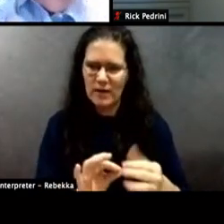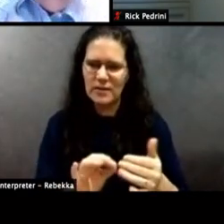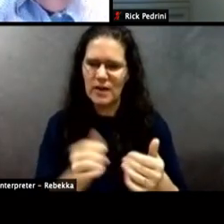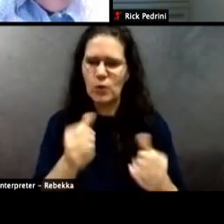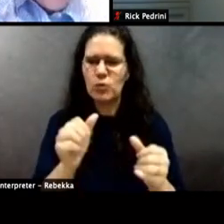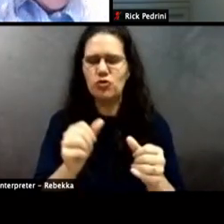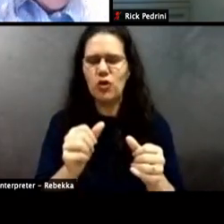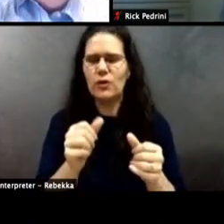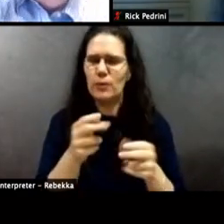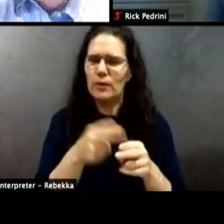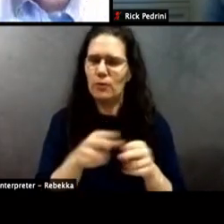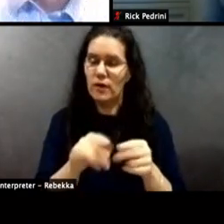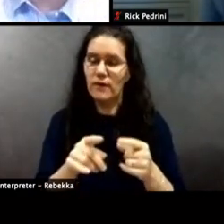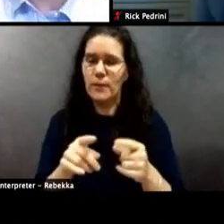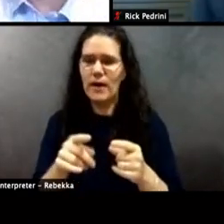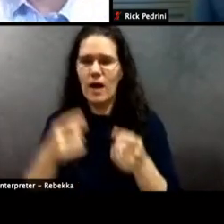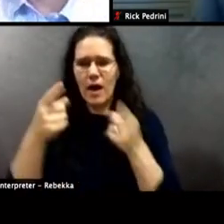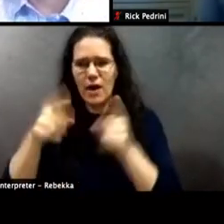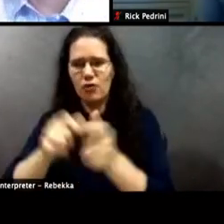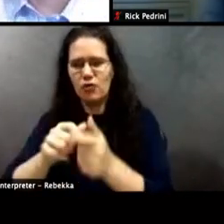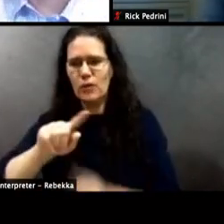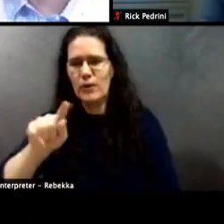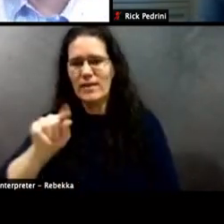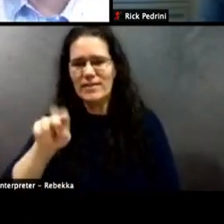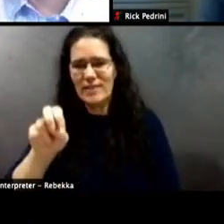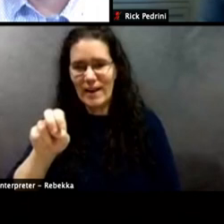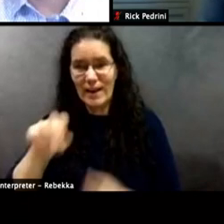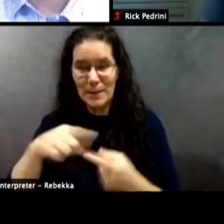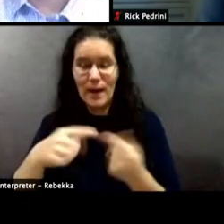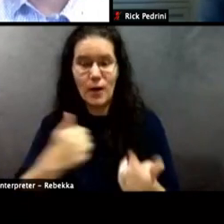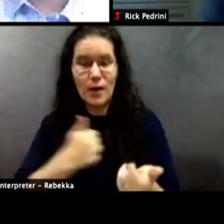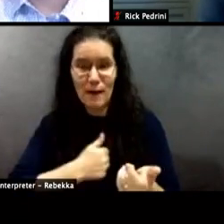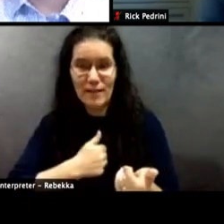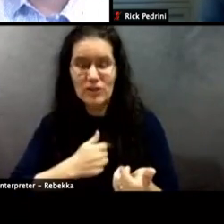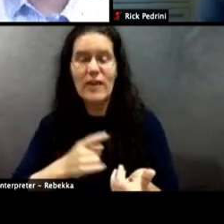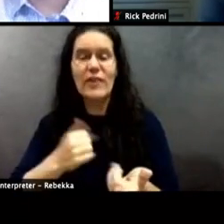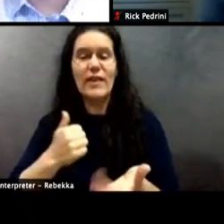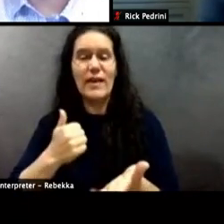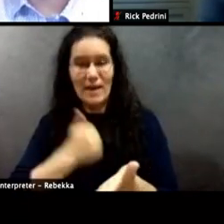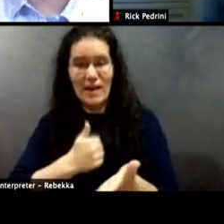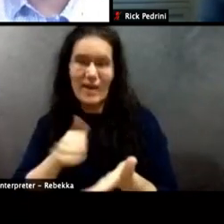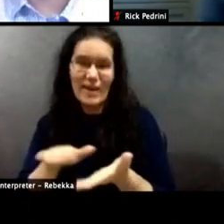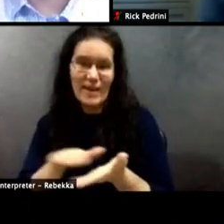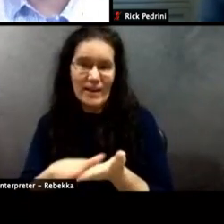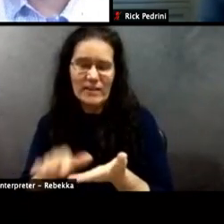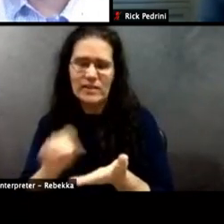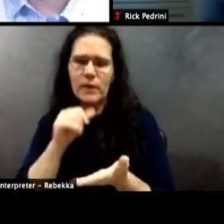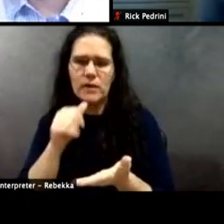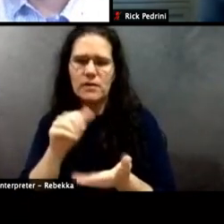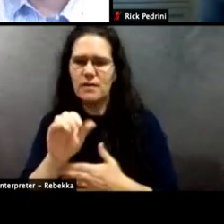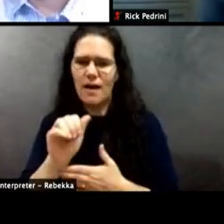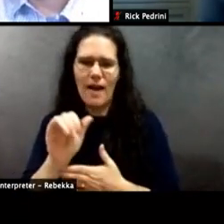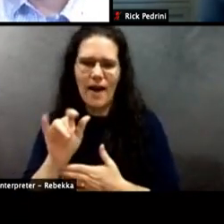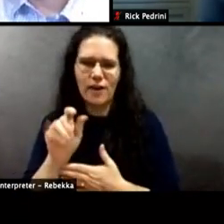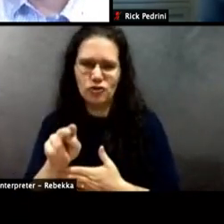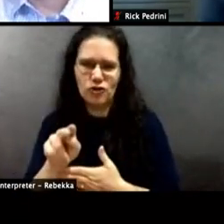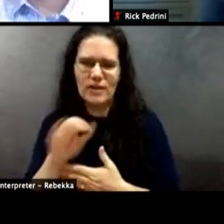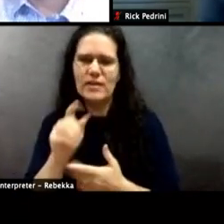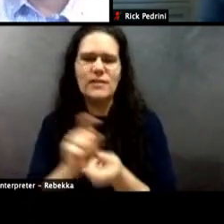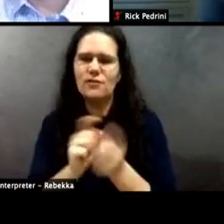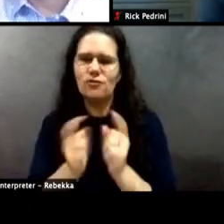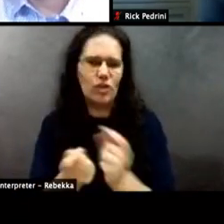with Zane about the apology. Apologies are nice, but they're not action. Right. So it doesn't move the needle either way,